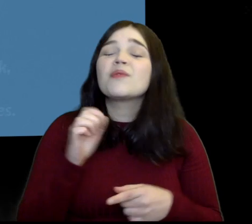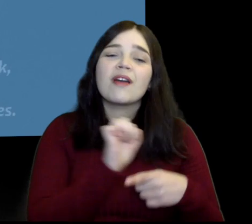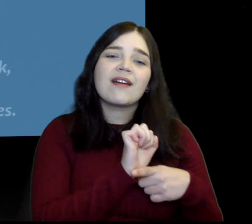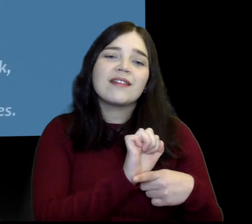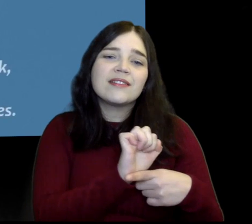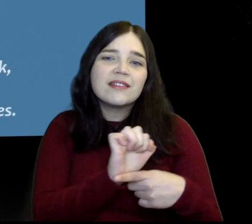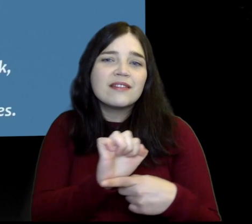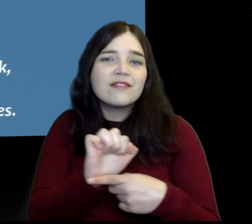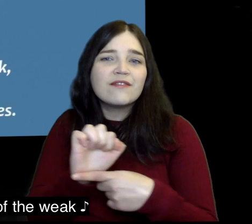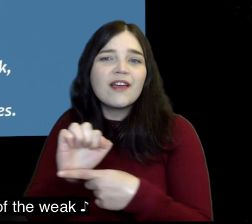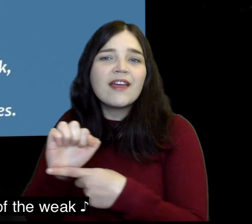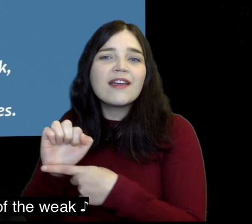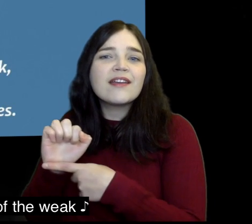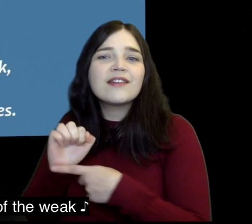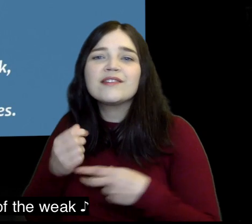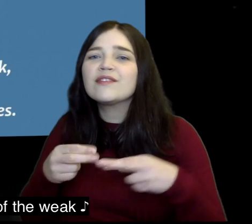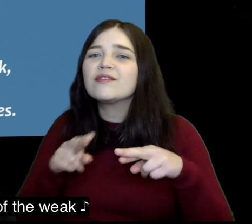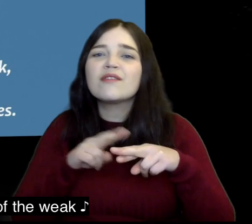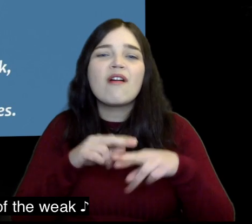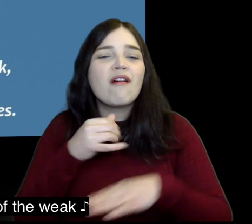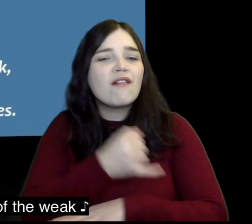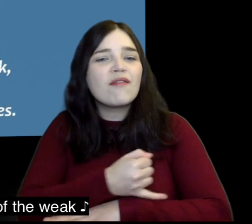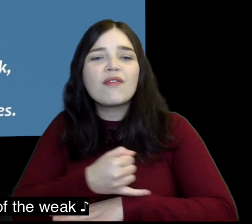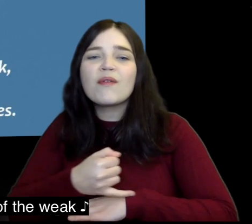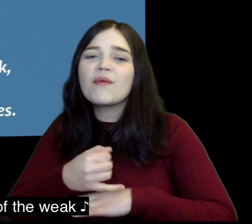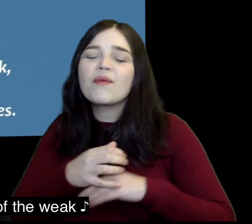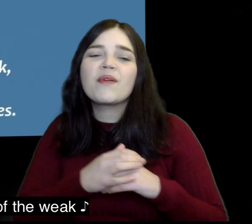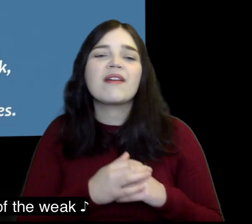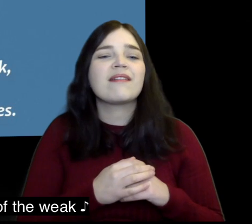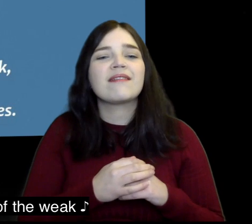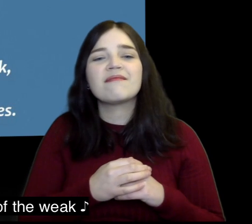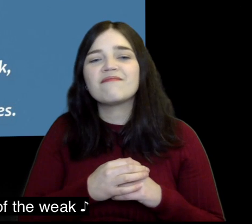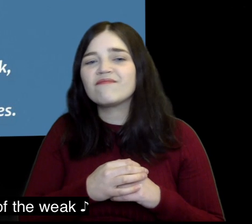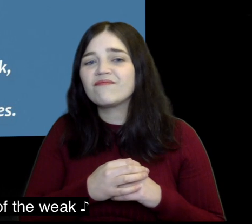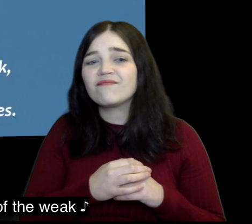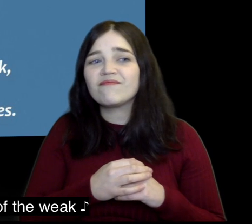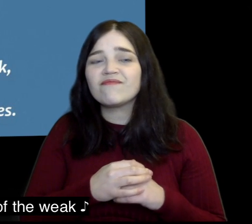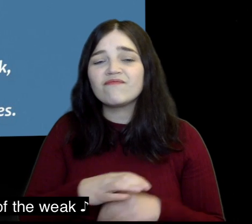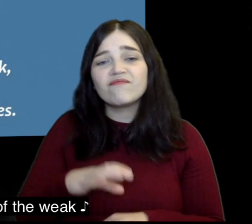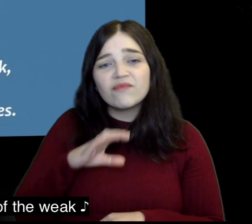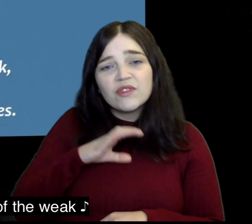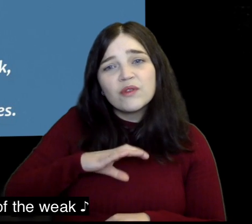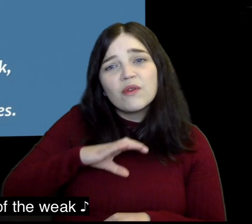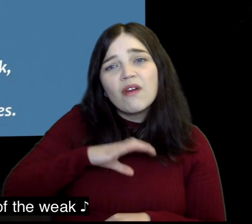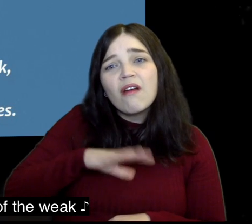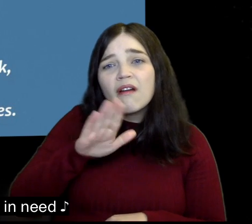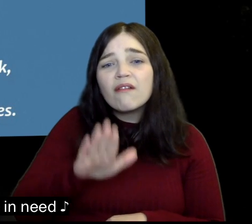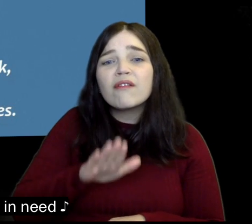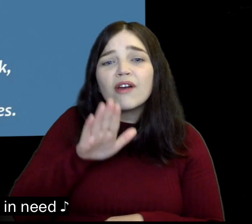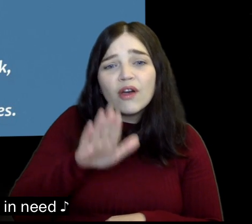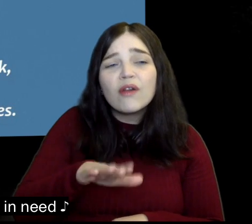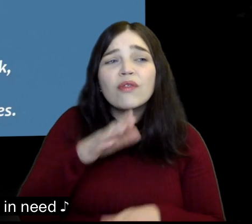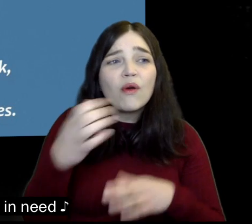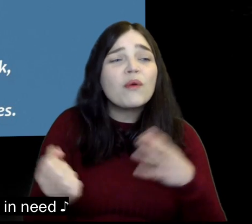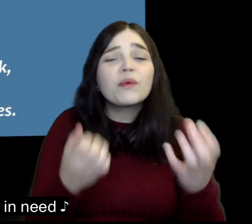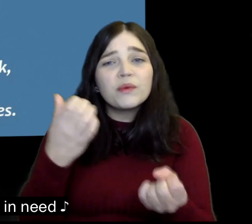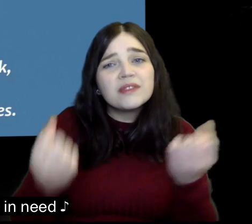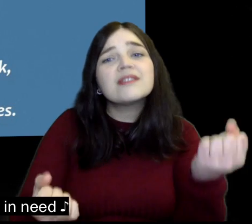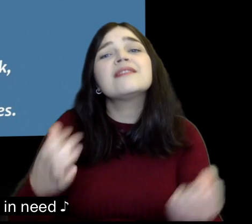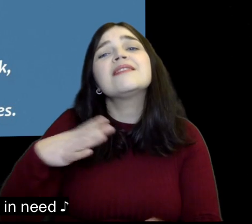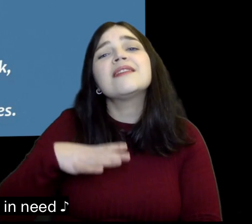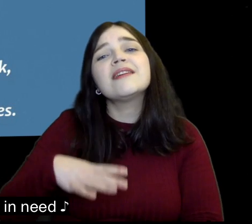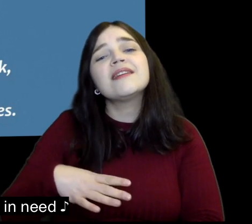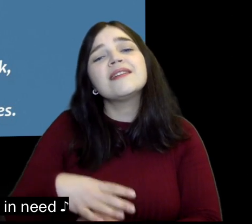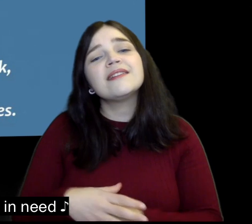be You're the defender of the weak You